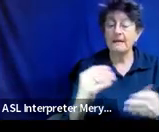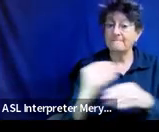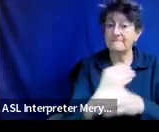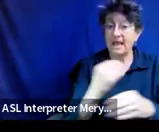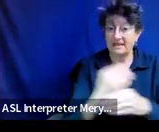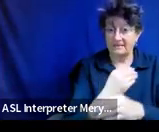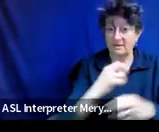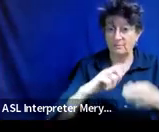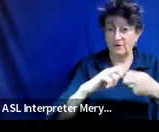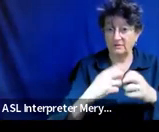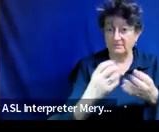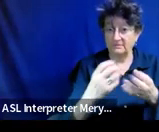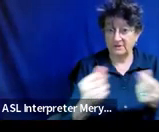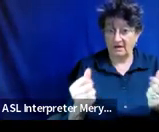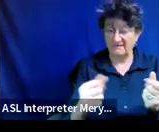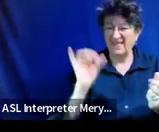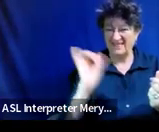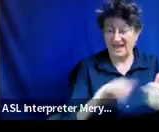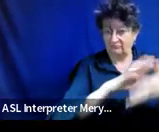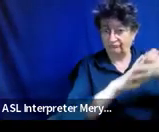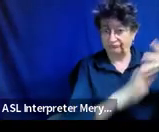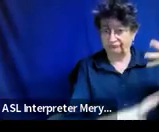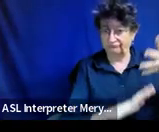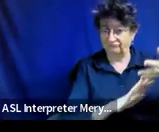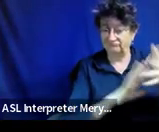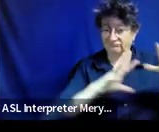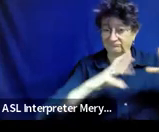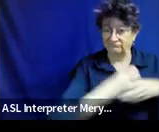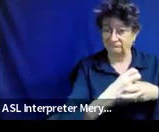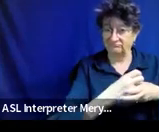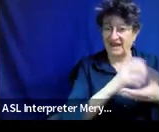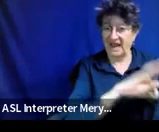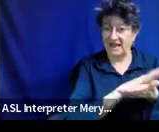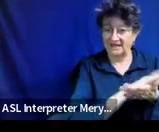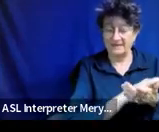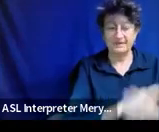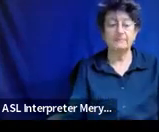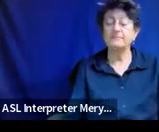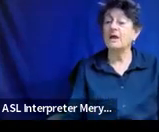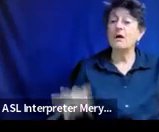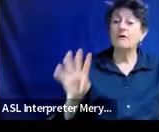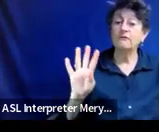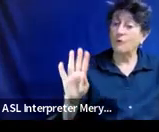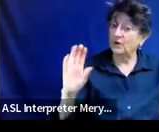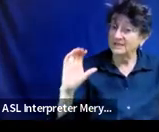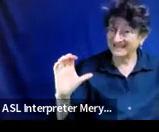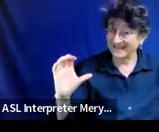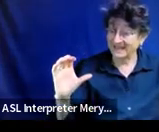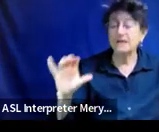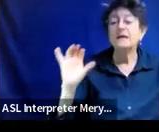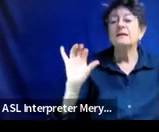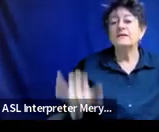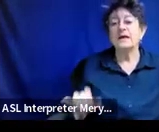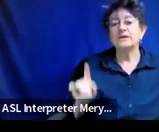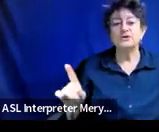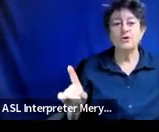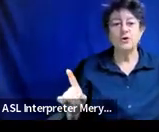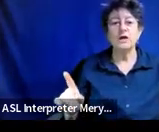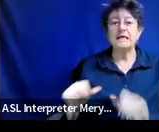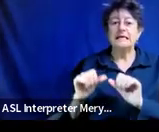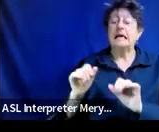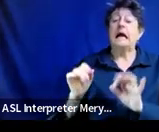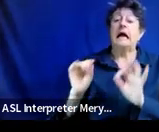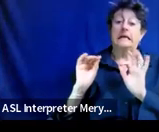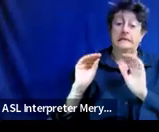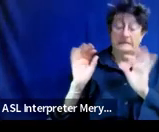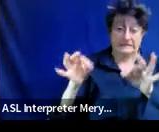academics and section 4c is your distinctly measurable and persistent gaps in